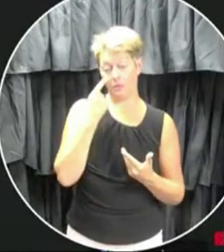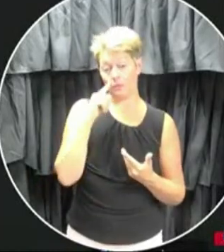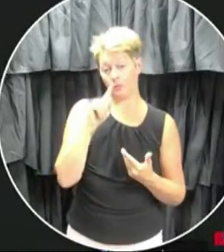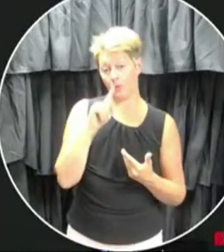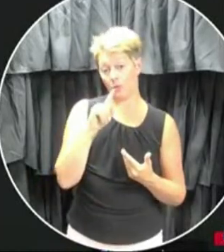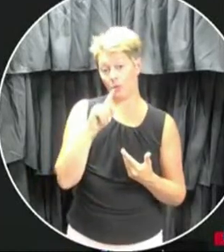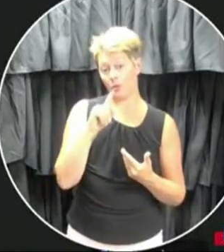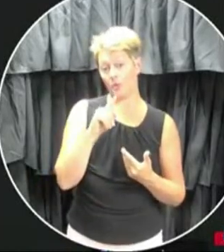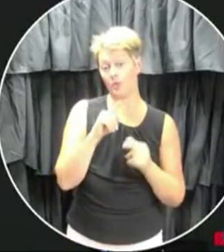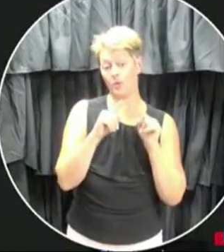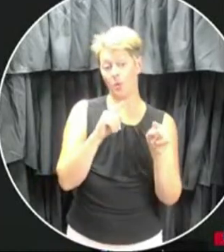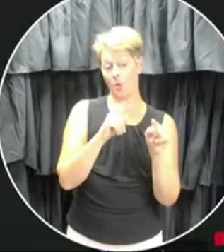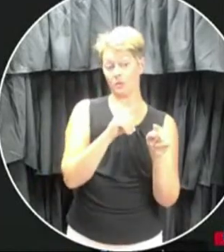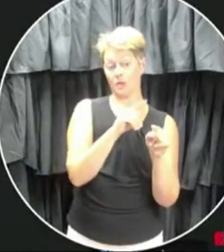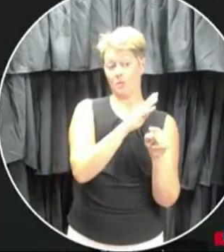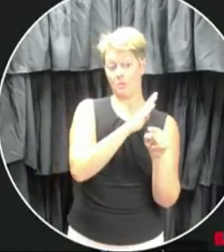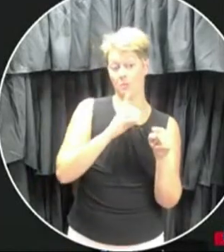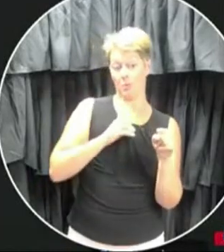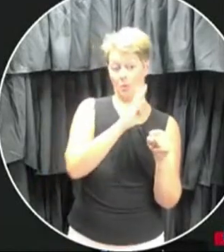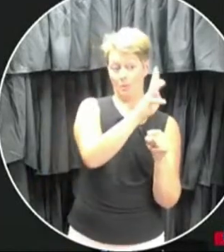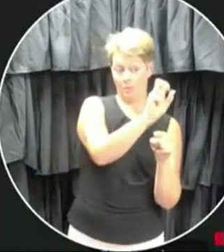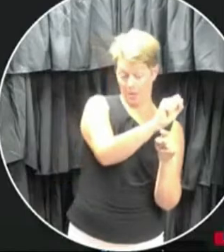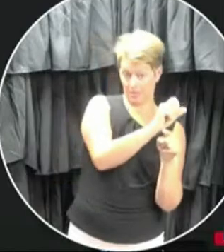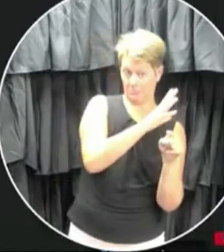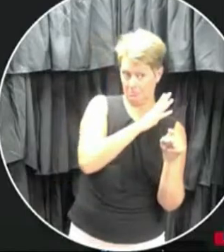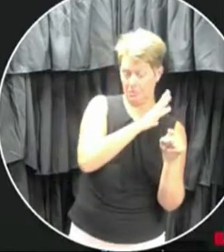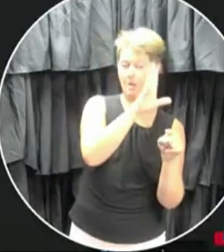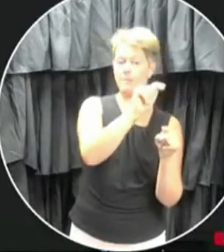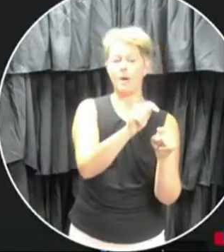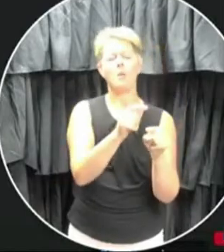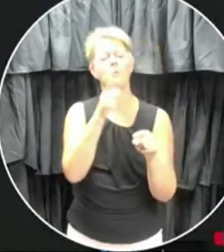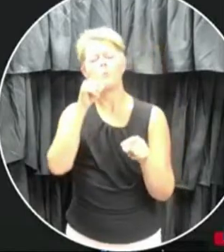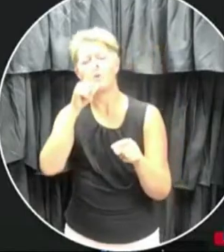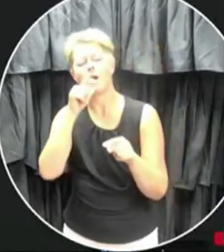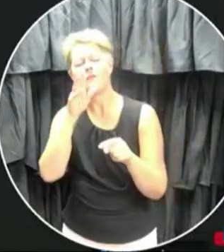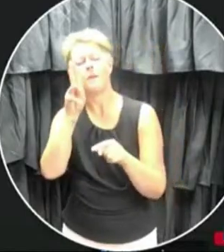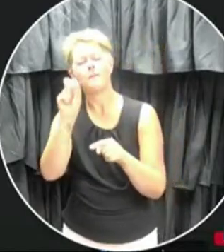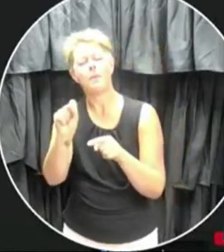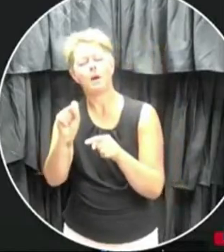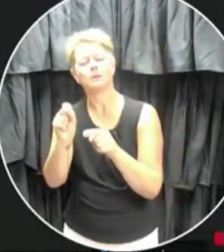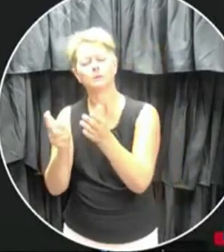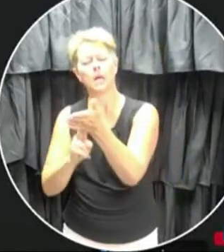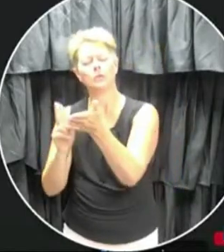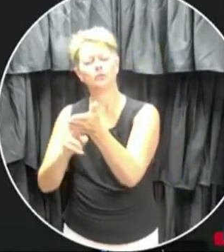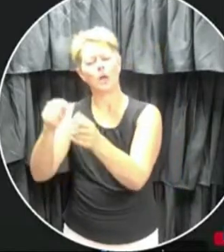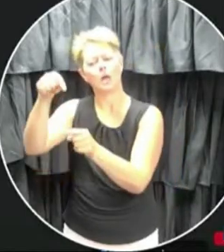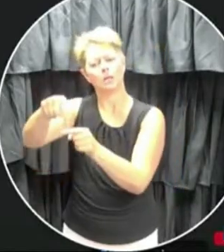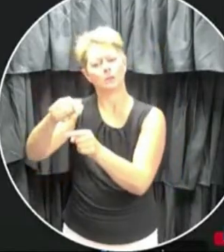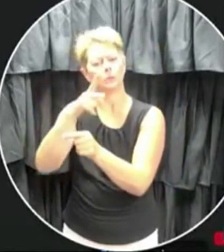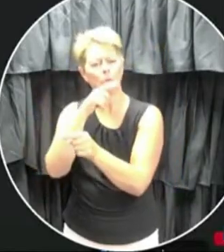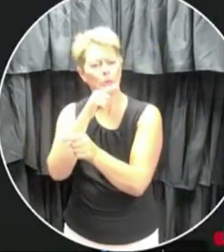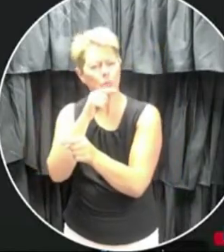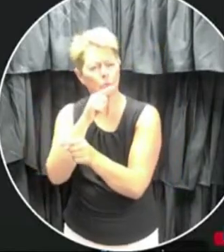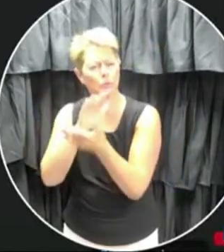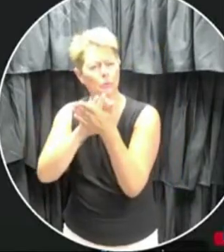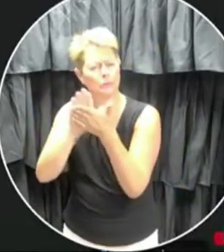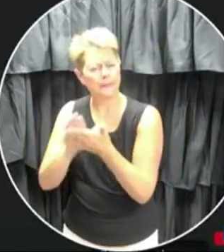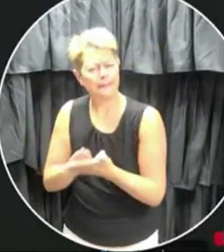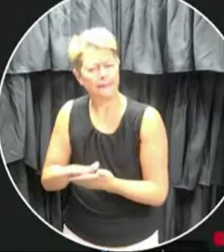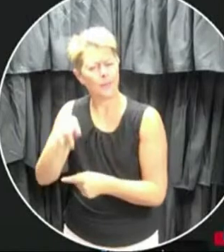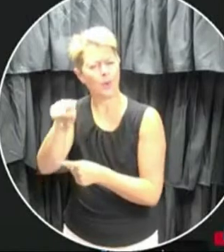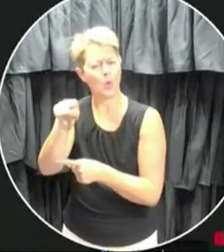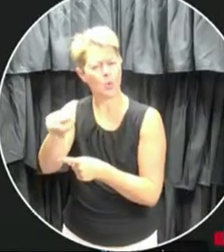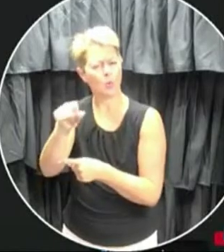straightforward, but, uh, the private contracted out buses, uh, who does the disinfecting? What,